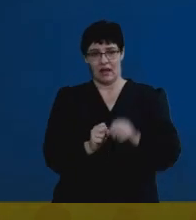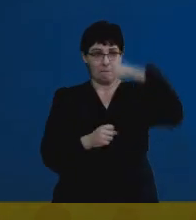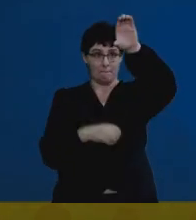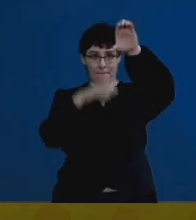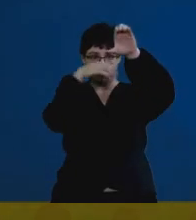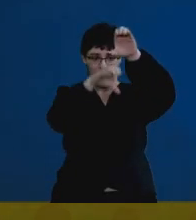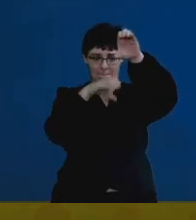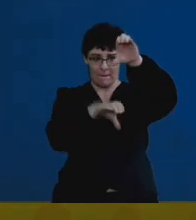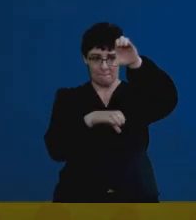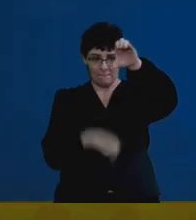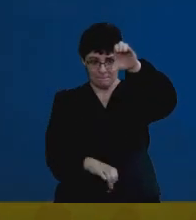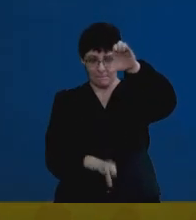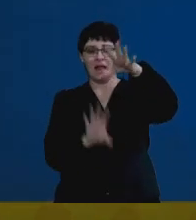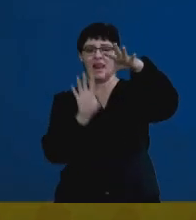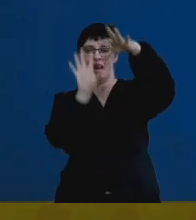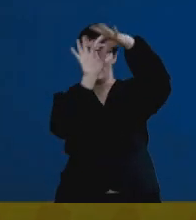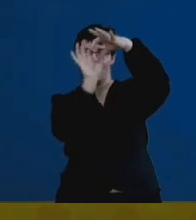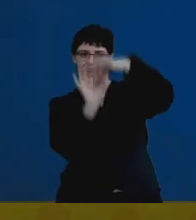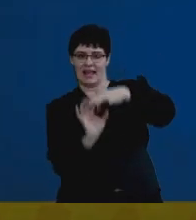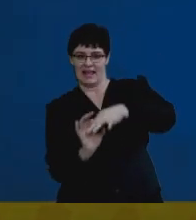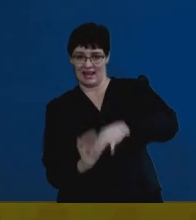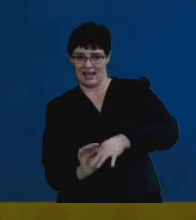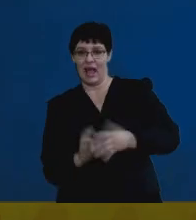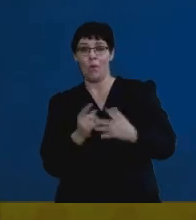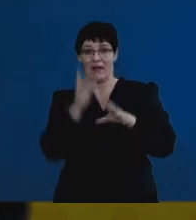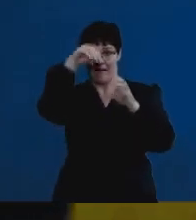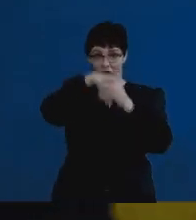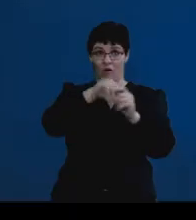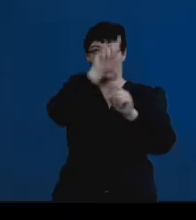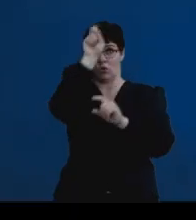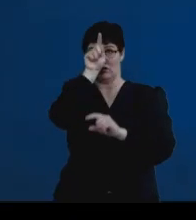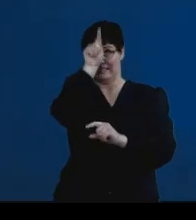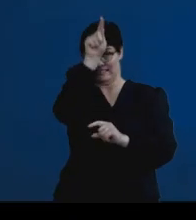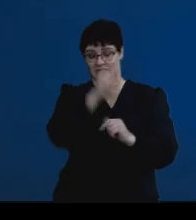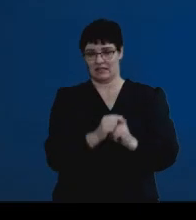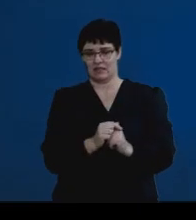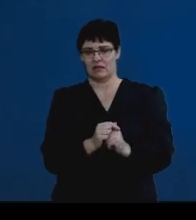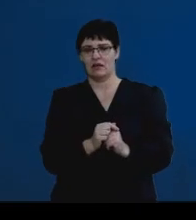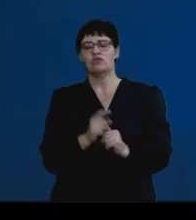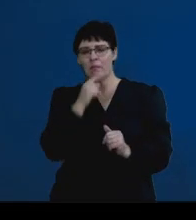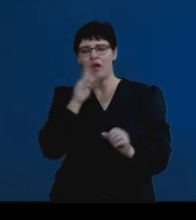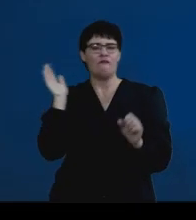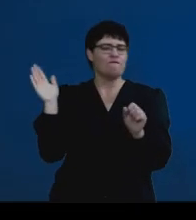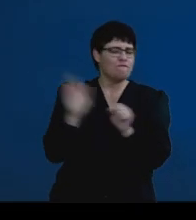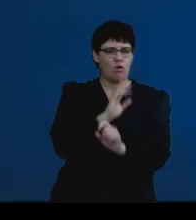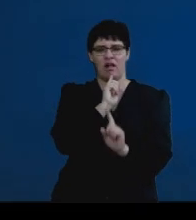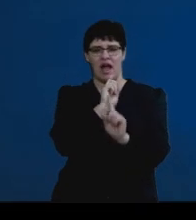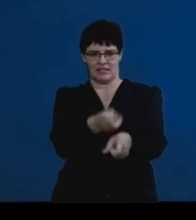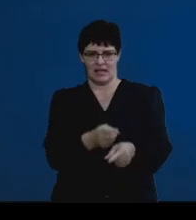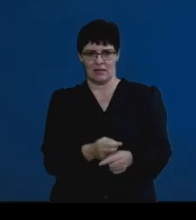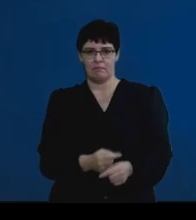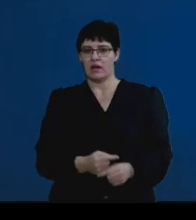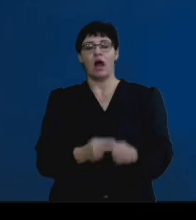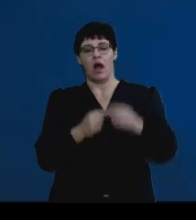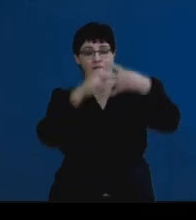all the concepts that are detailed in the question. So, comprehensiveness by answering only one